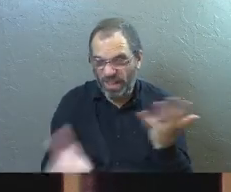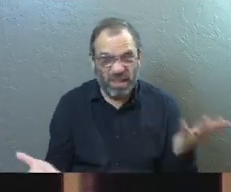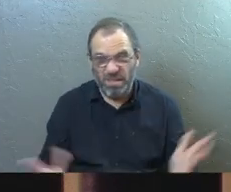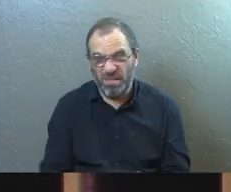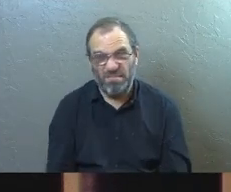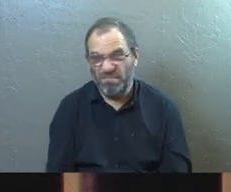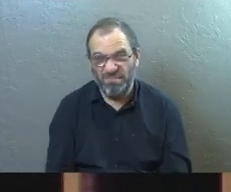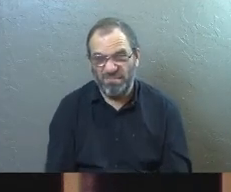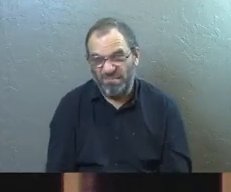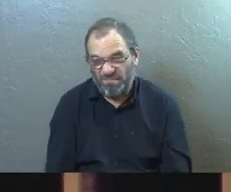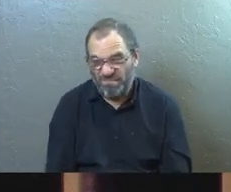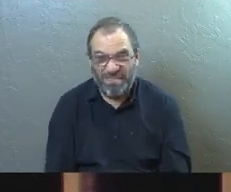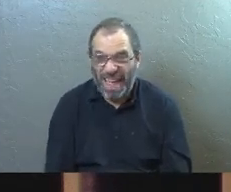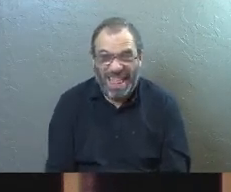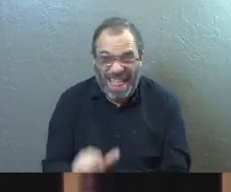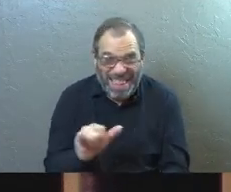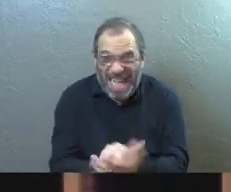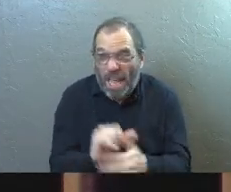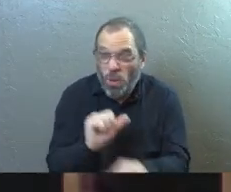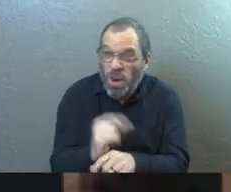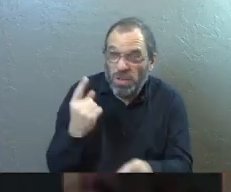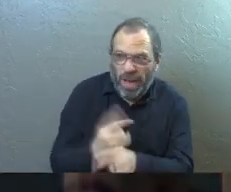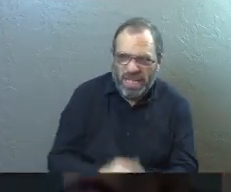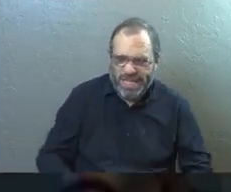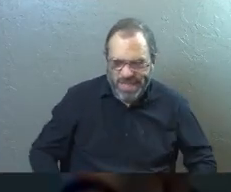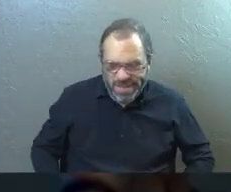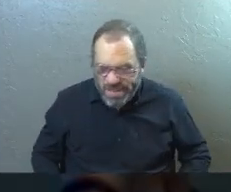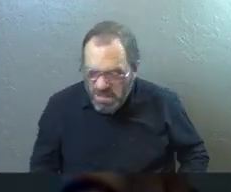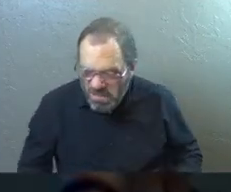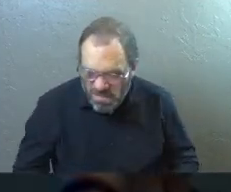because that's kind of how it works, right?